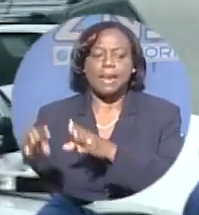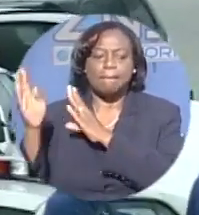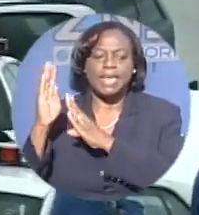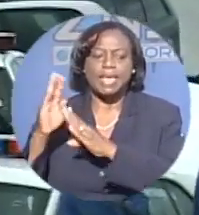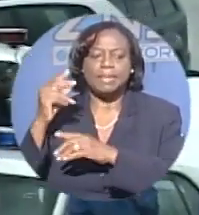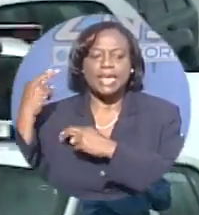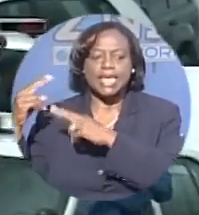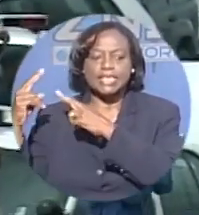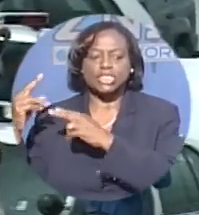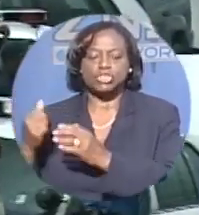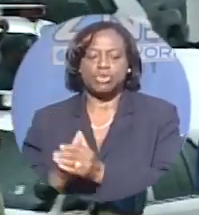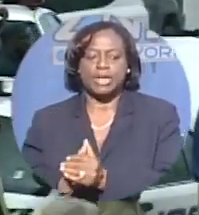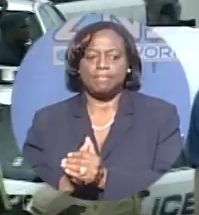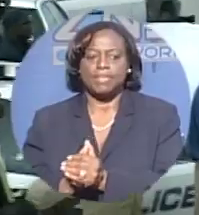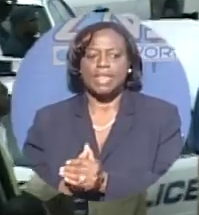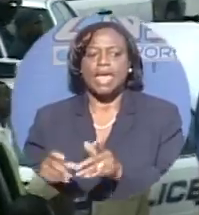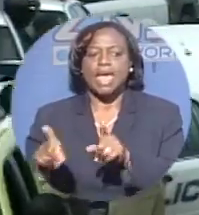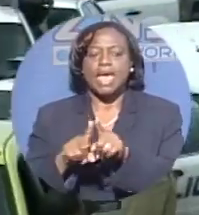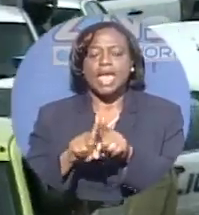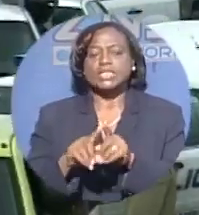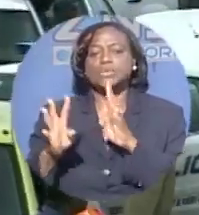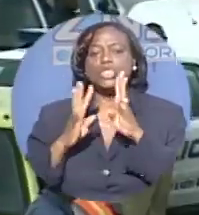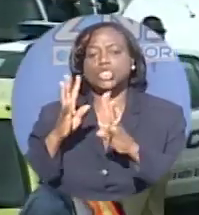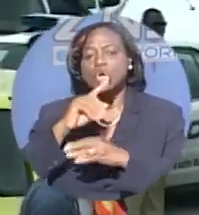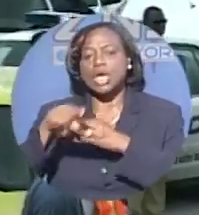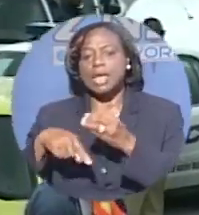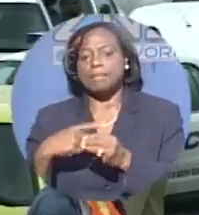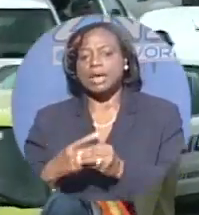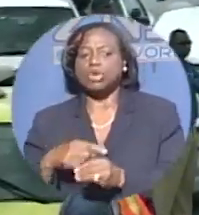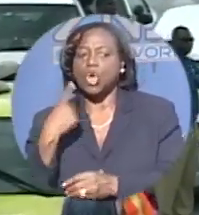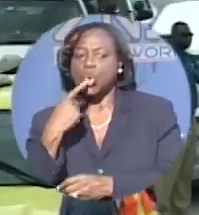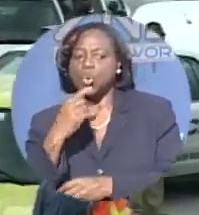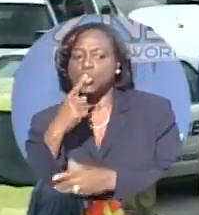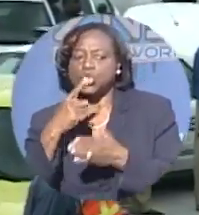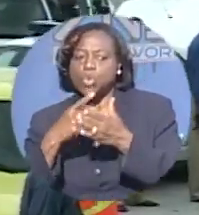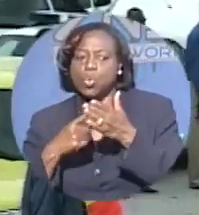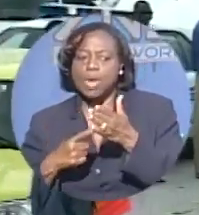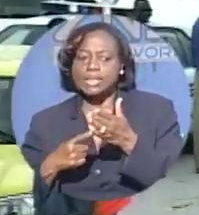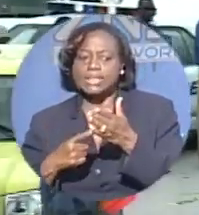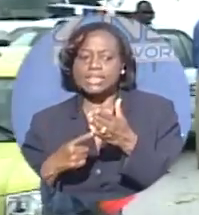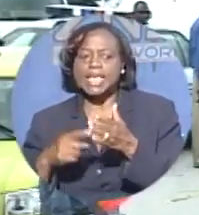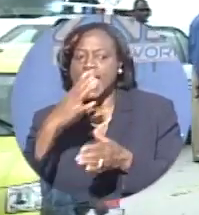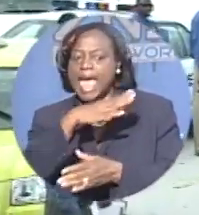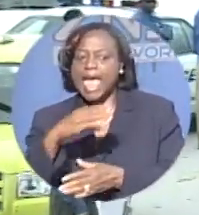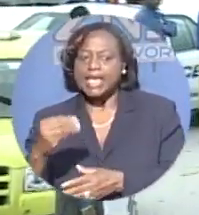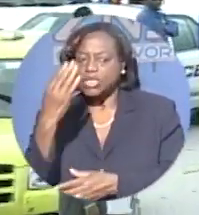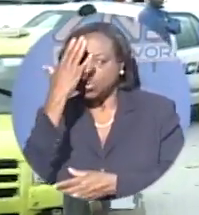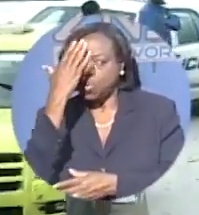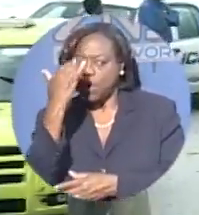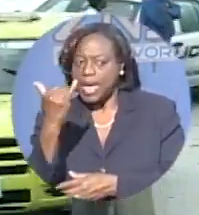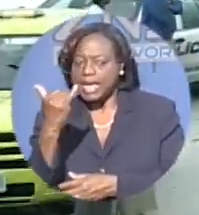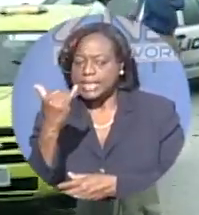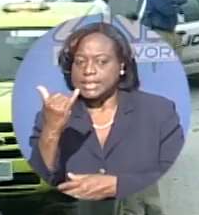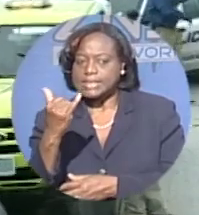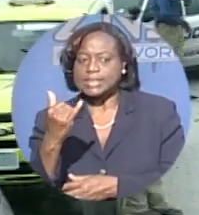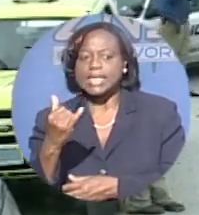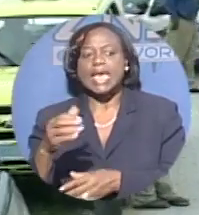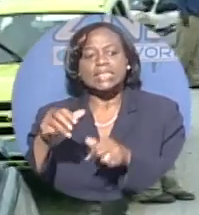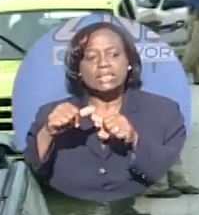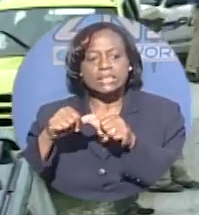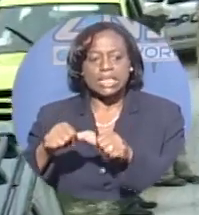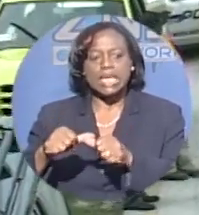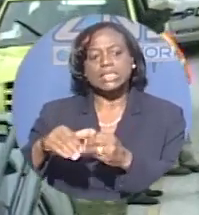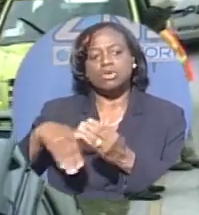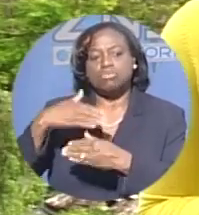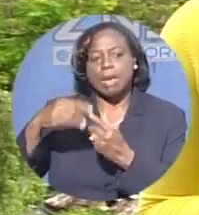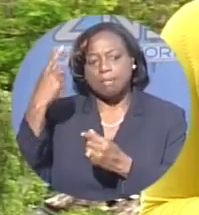we mentioned, the details into the who's, what's and perhaps most importantly the why's will remain under wraps for a